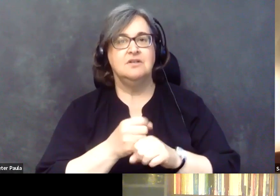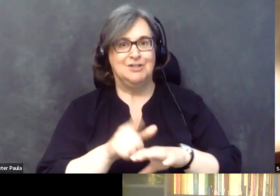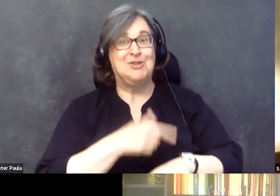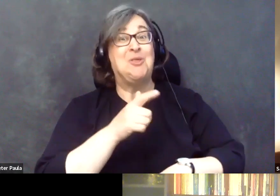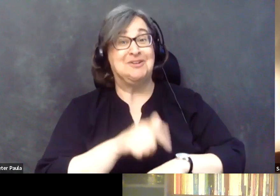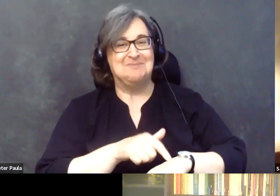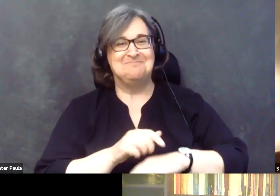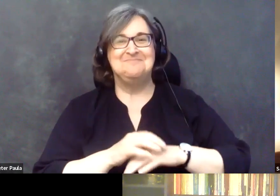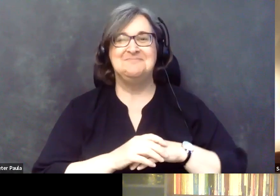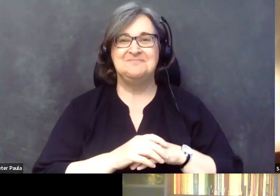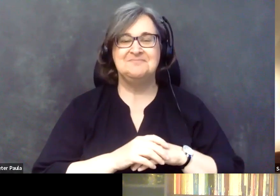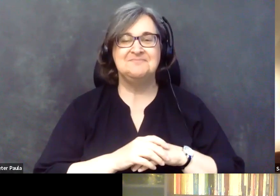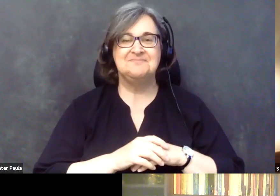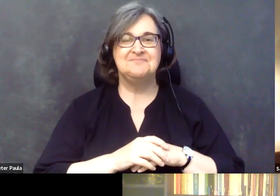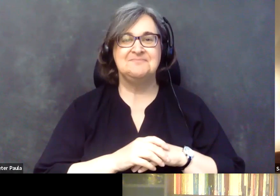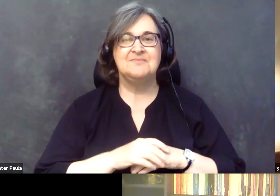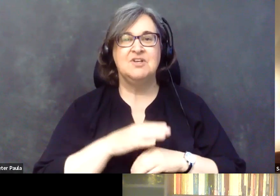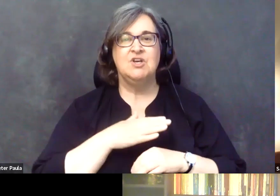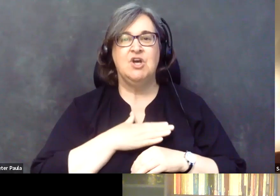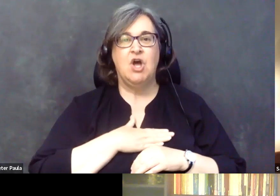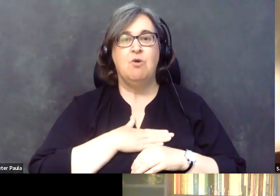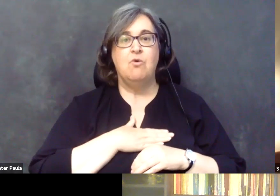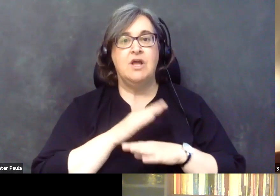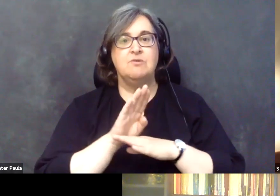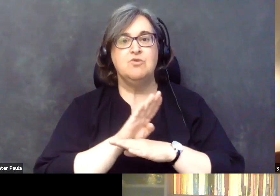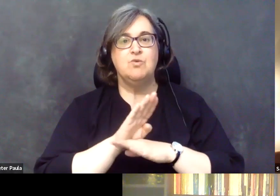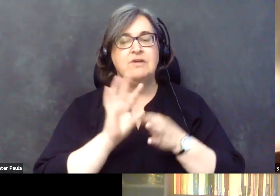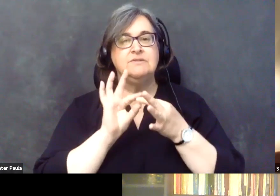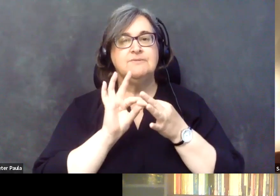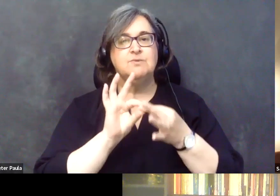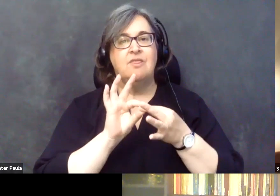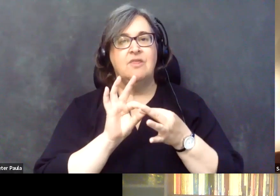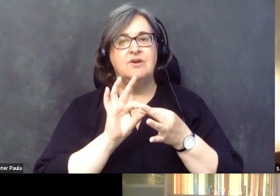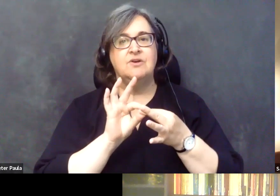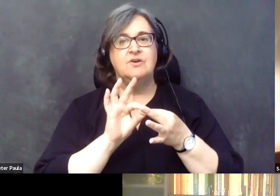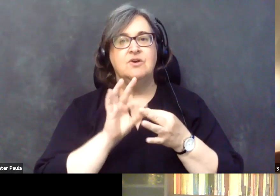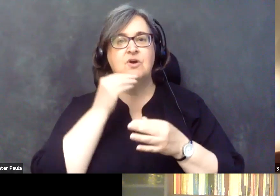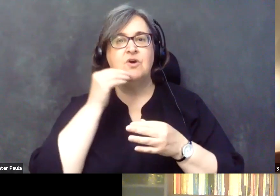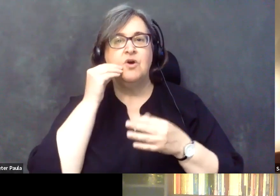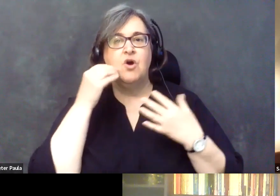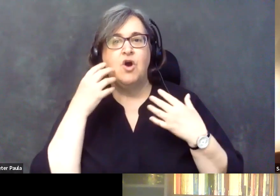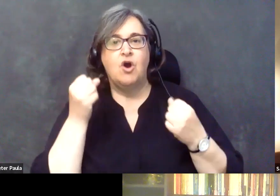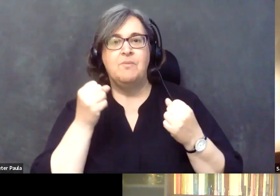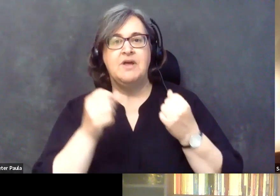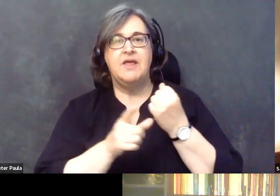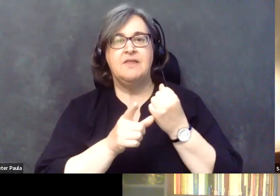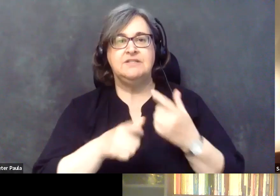time. And my practice right now relates to home health and assisted living.